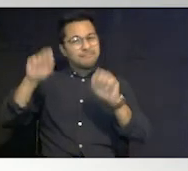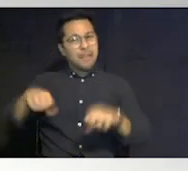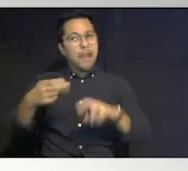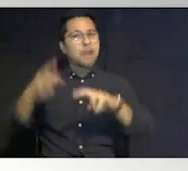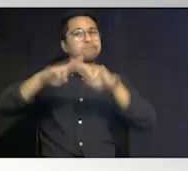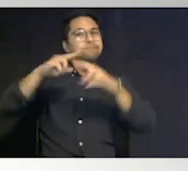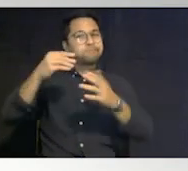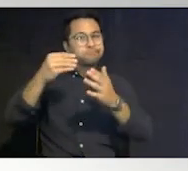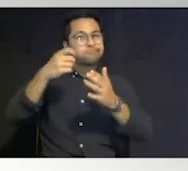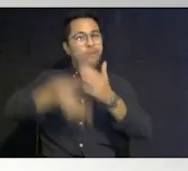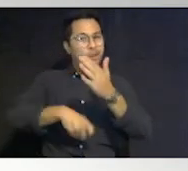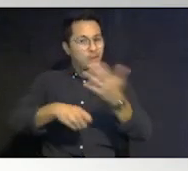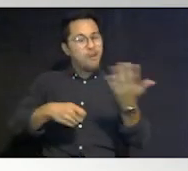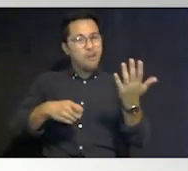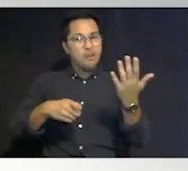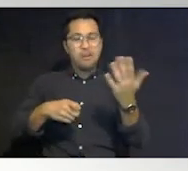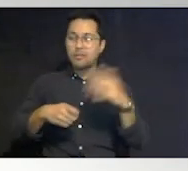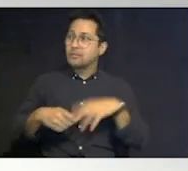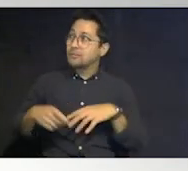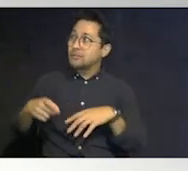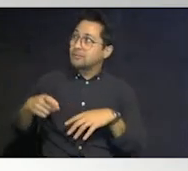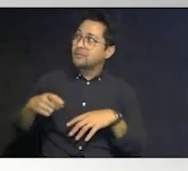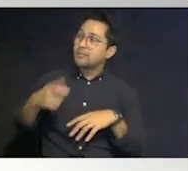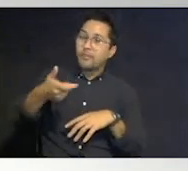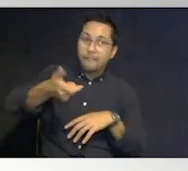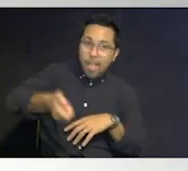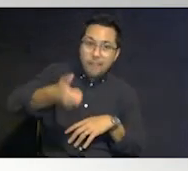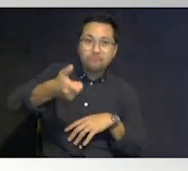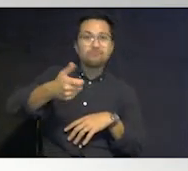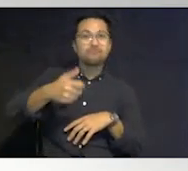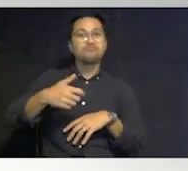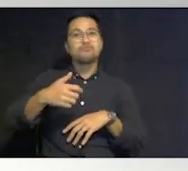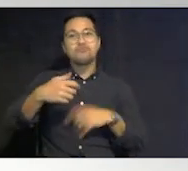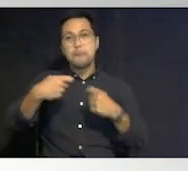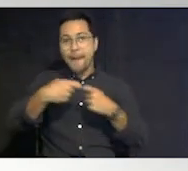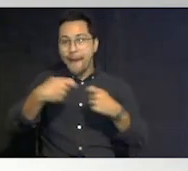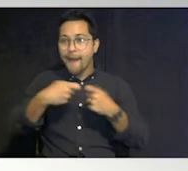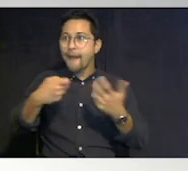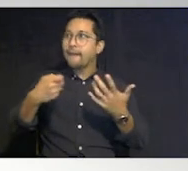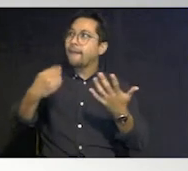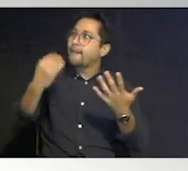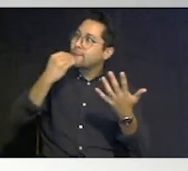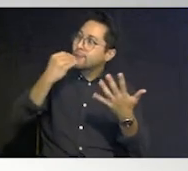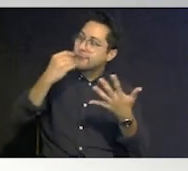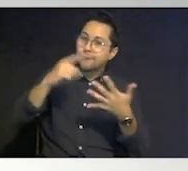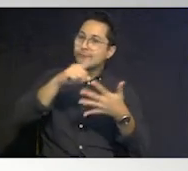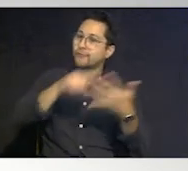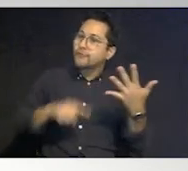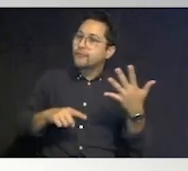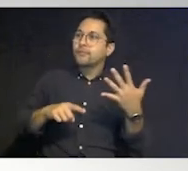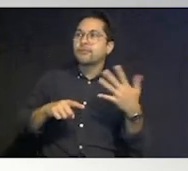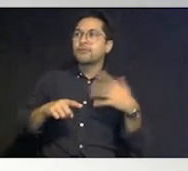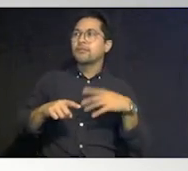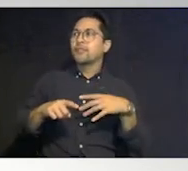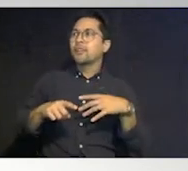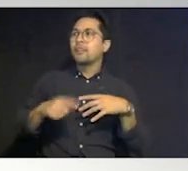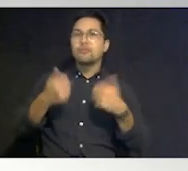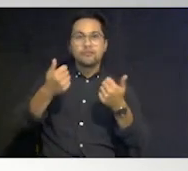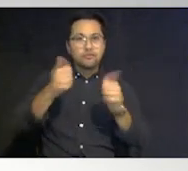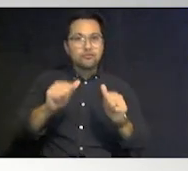really difficult to have flashlights and batteries and all this food and and we try to talk about making this a year-long